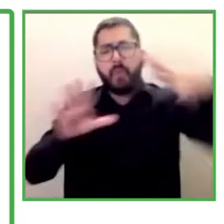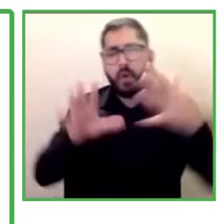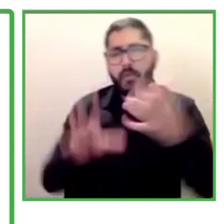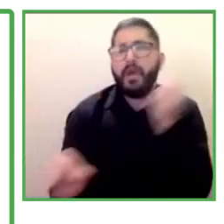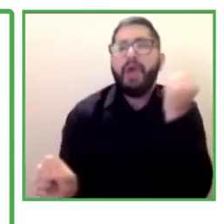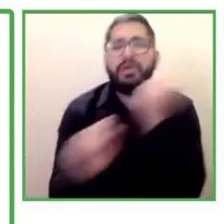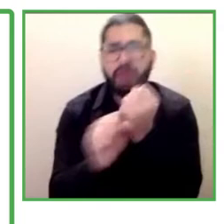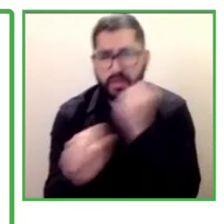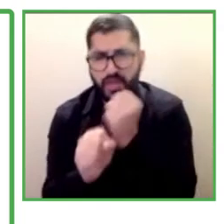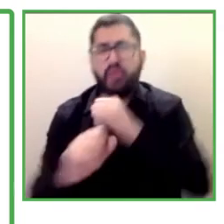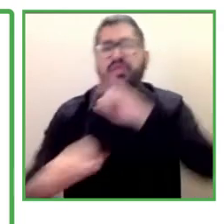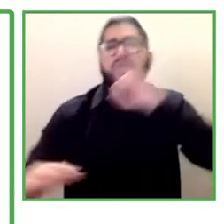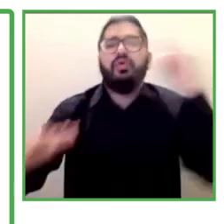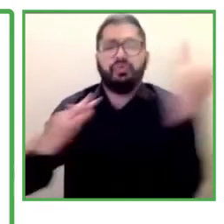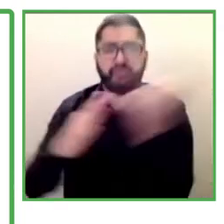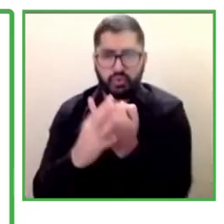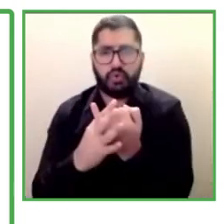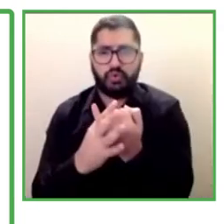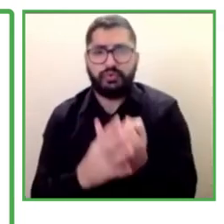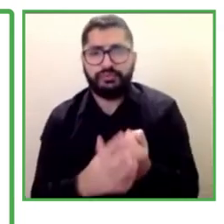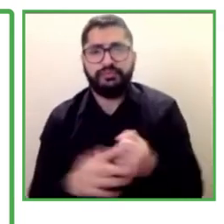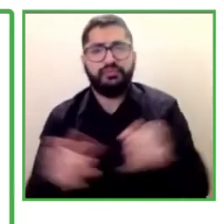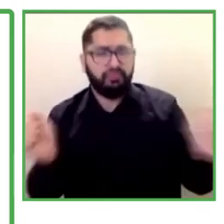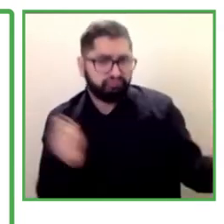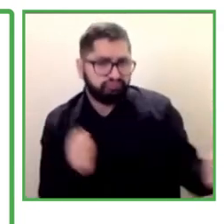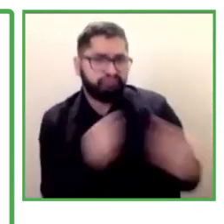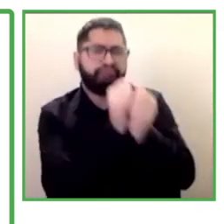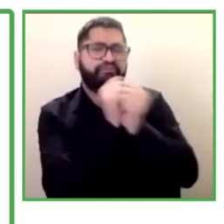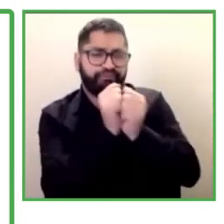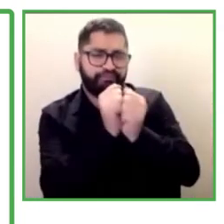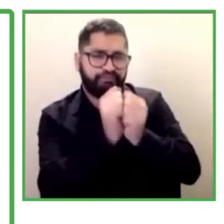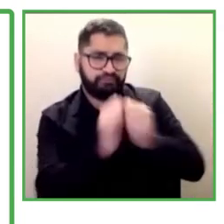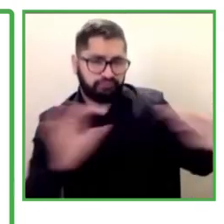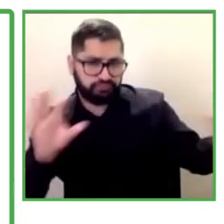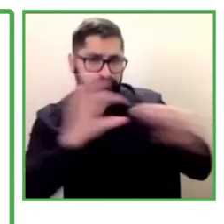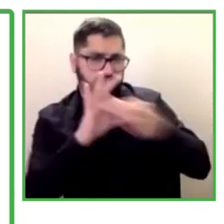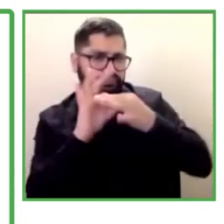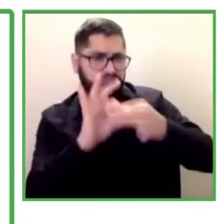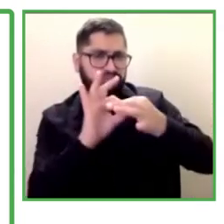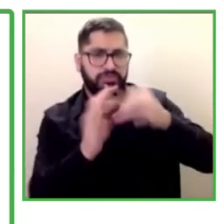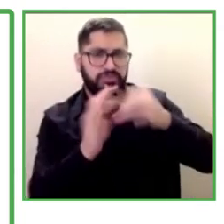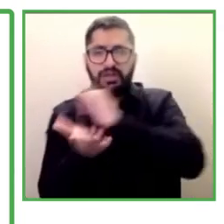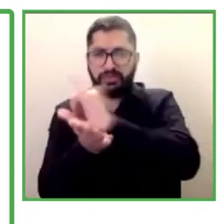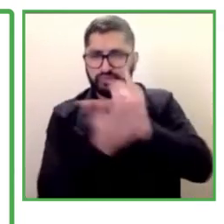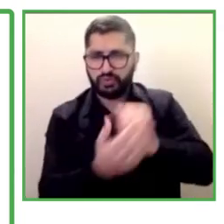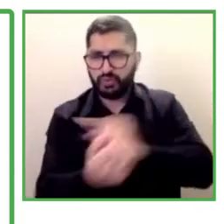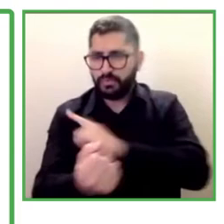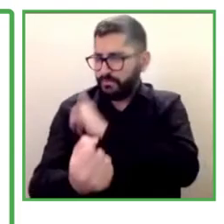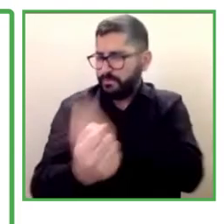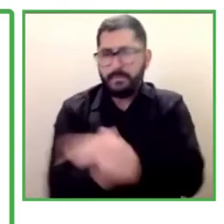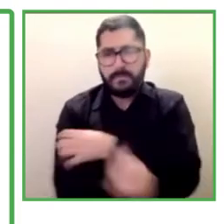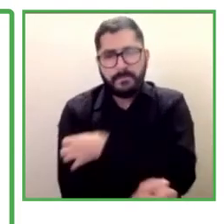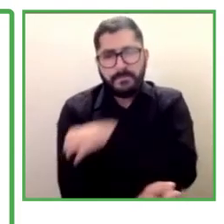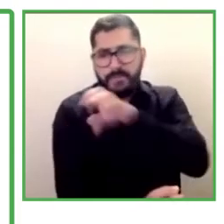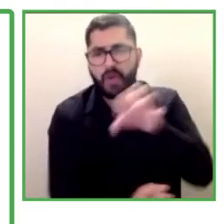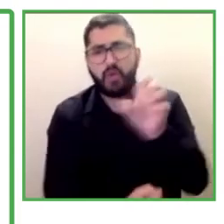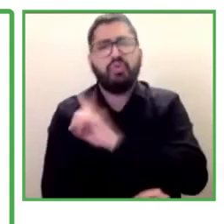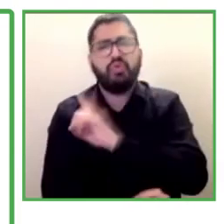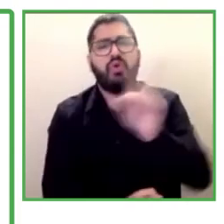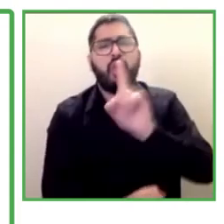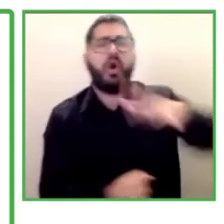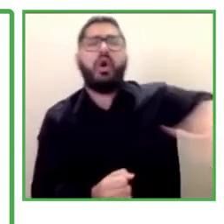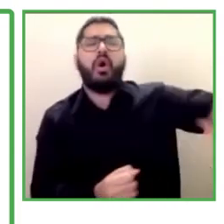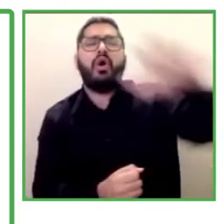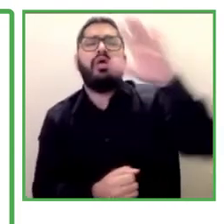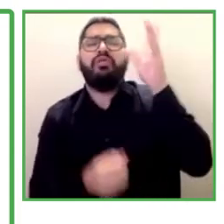And along with those same institutions that sometimes strengthen the necessities, not from the workplace, but from other